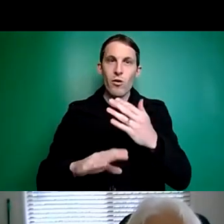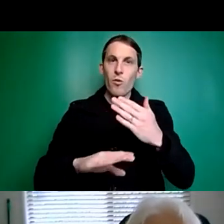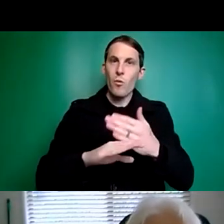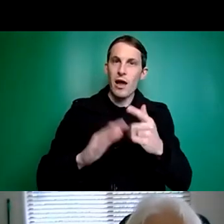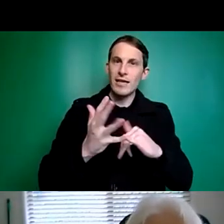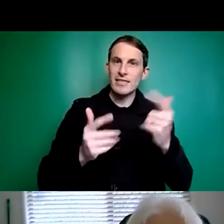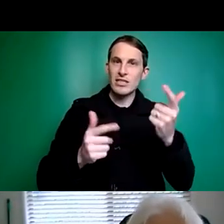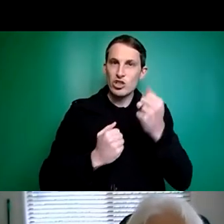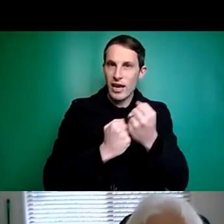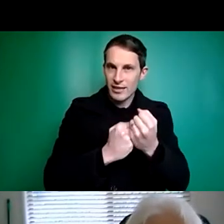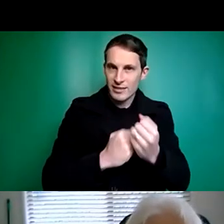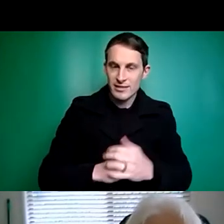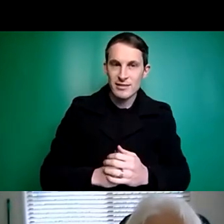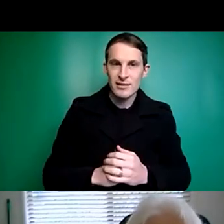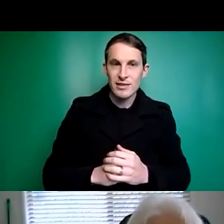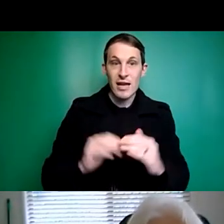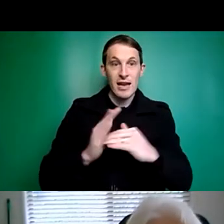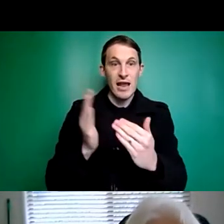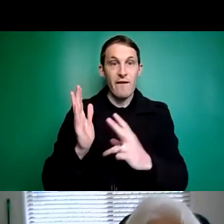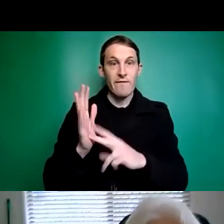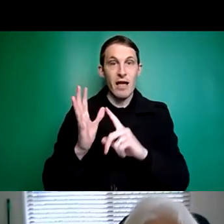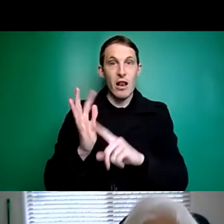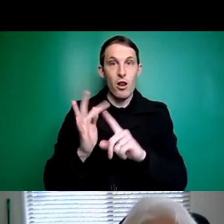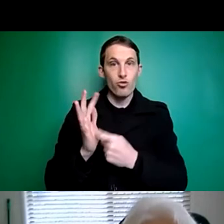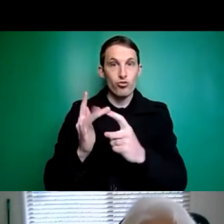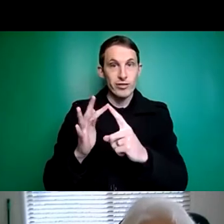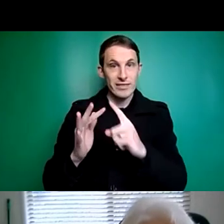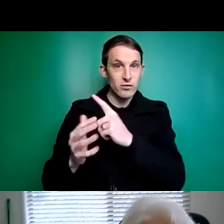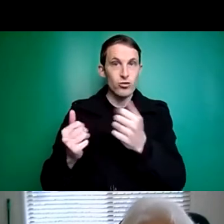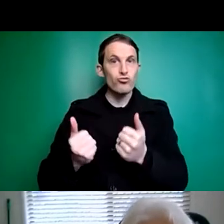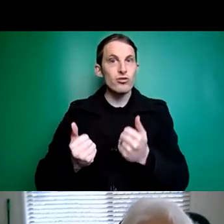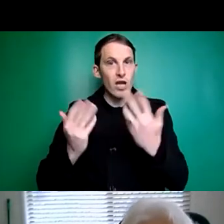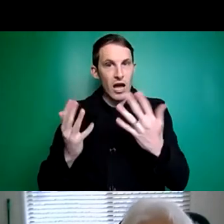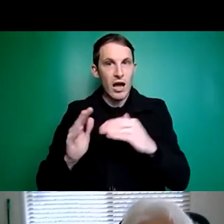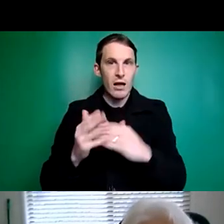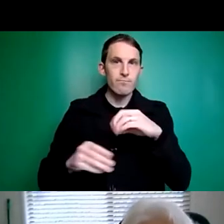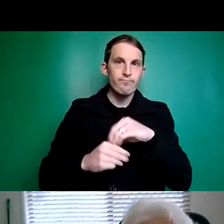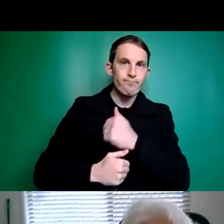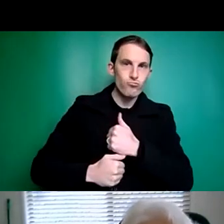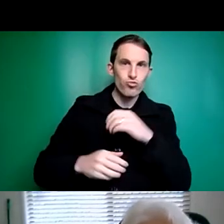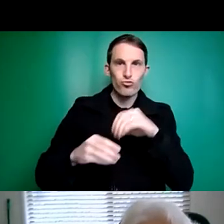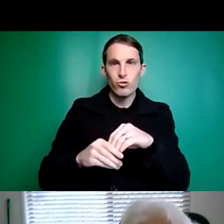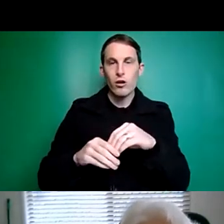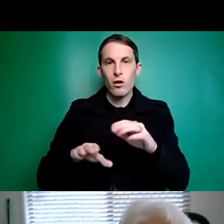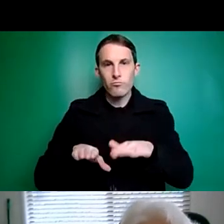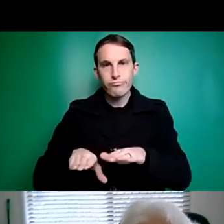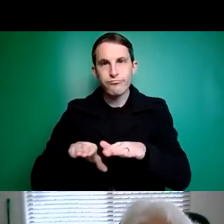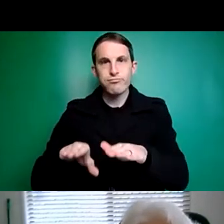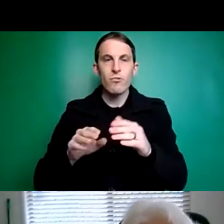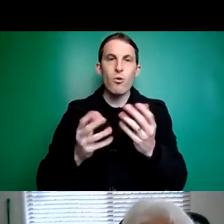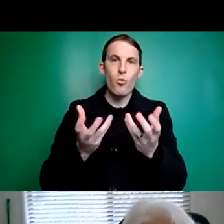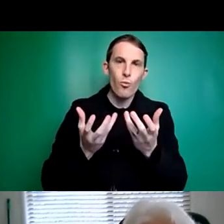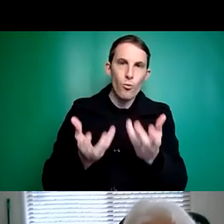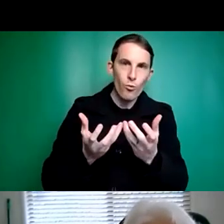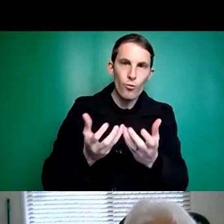teacher's aide. And now Valerie's retired and her interests include embroidery, cooking and